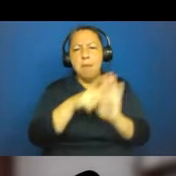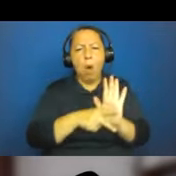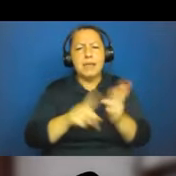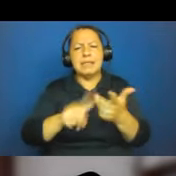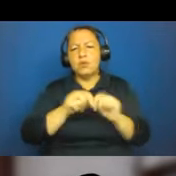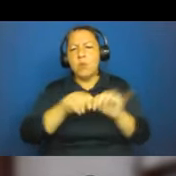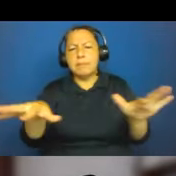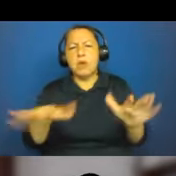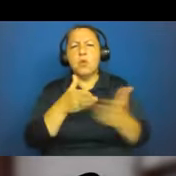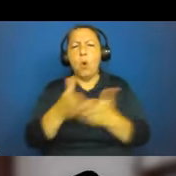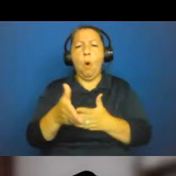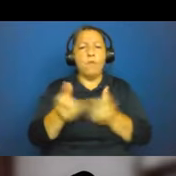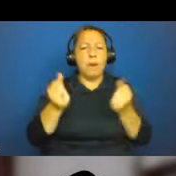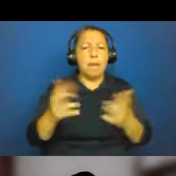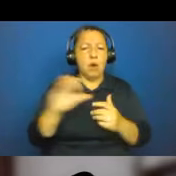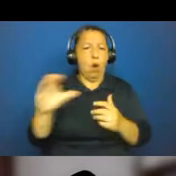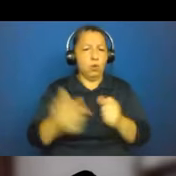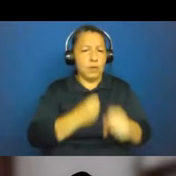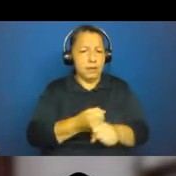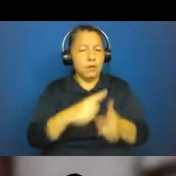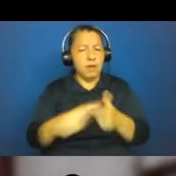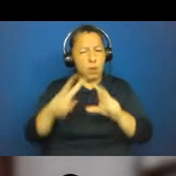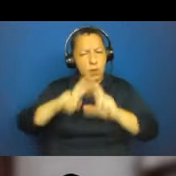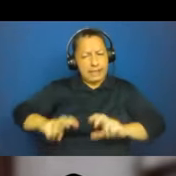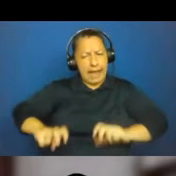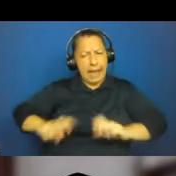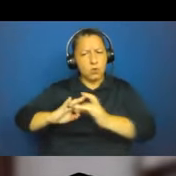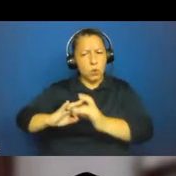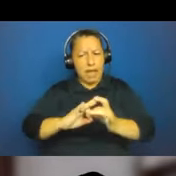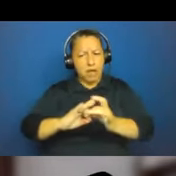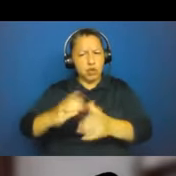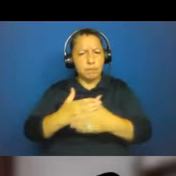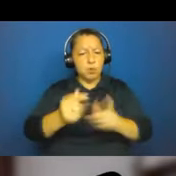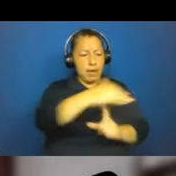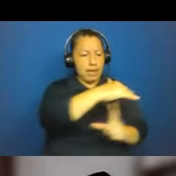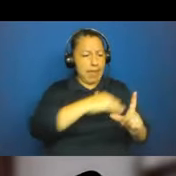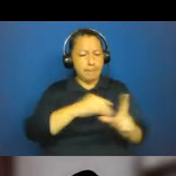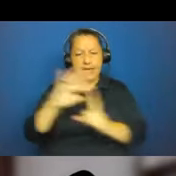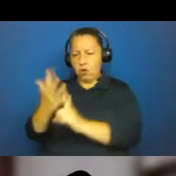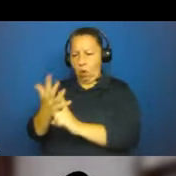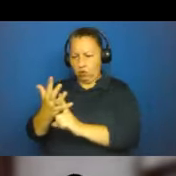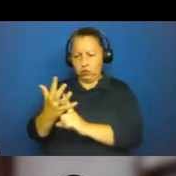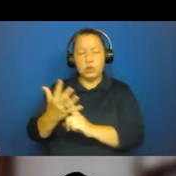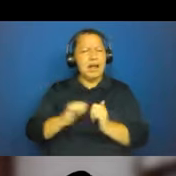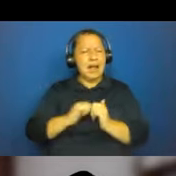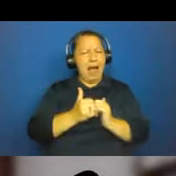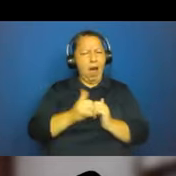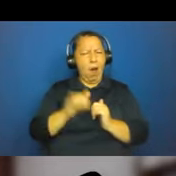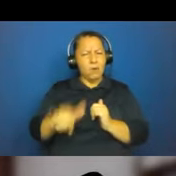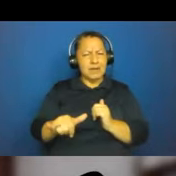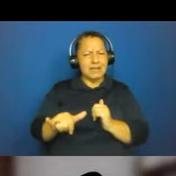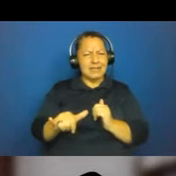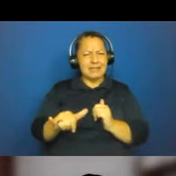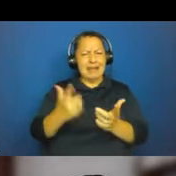then we assess the interrelationships between climate and culture. How did this mitigate or exacerbate